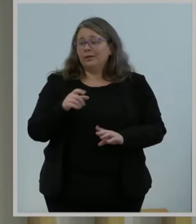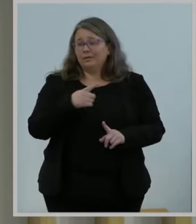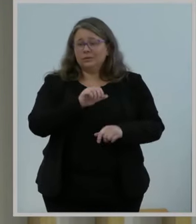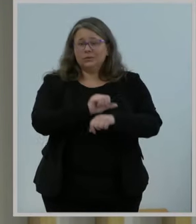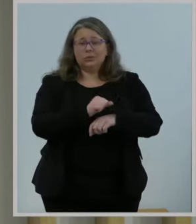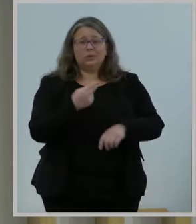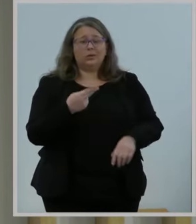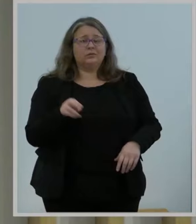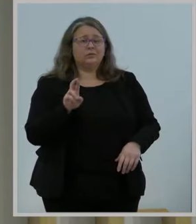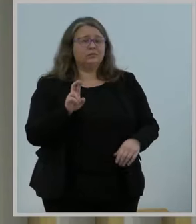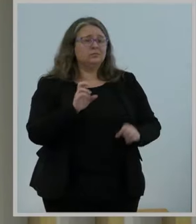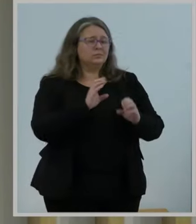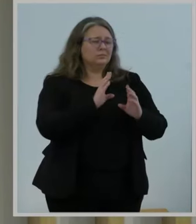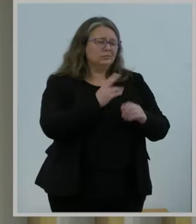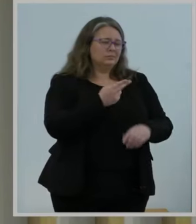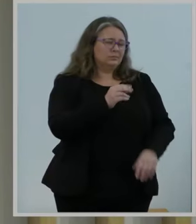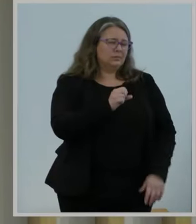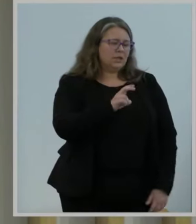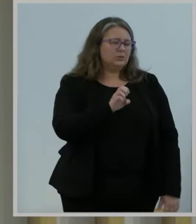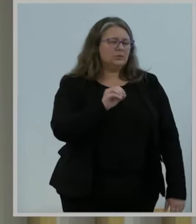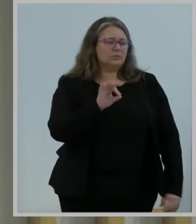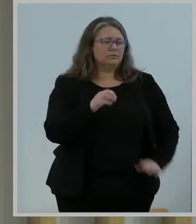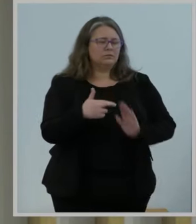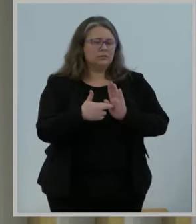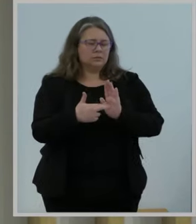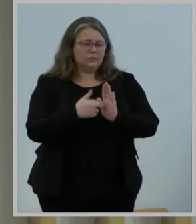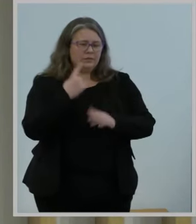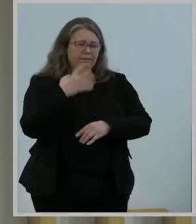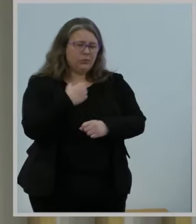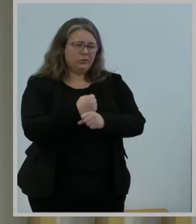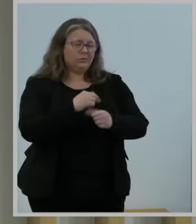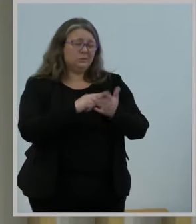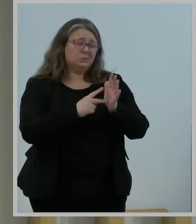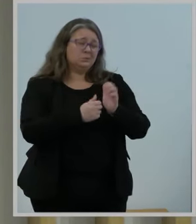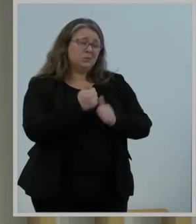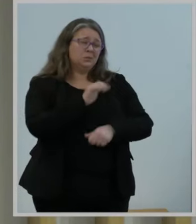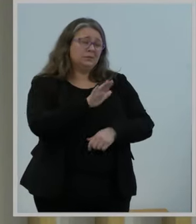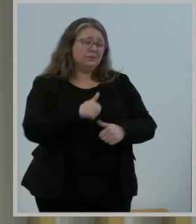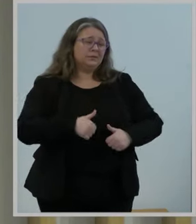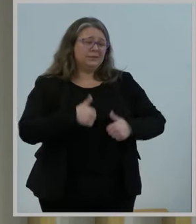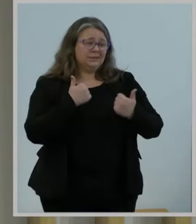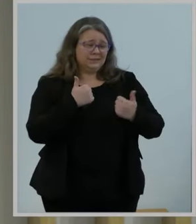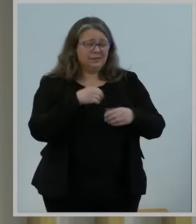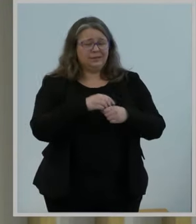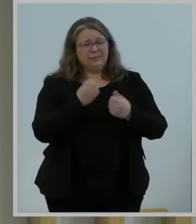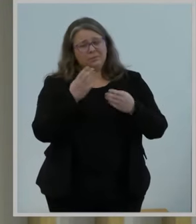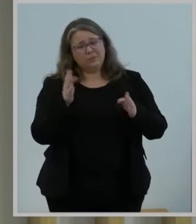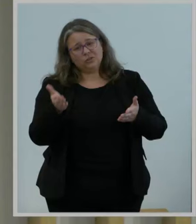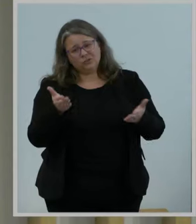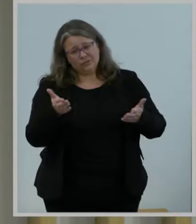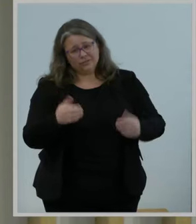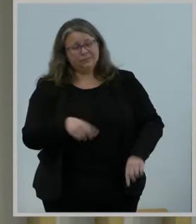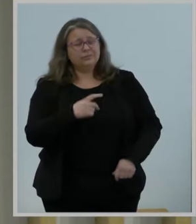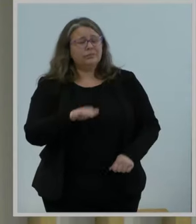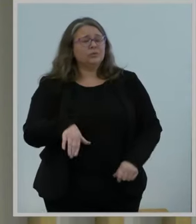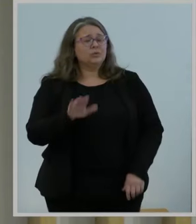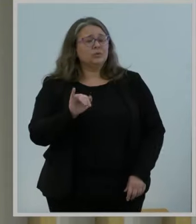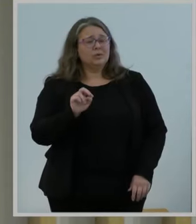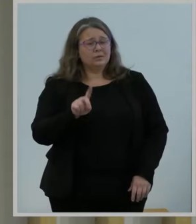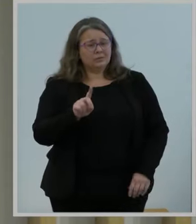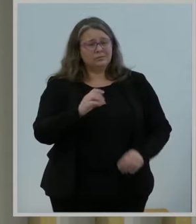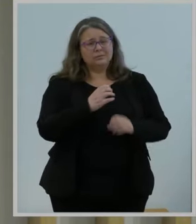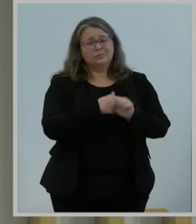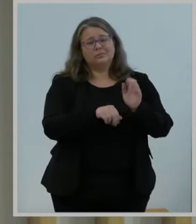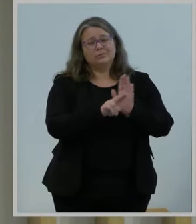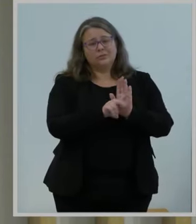the bulk of his professional life was spent in public service. He grew up in Indiana and received his undergraduate degree from the University of North Carolina,